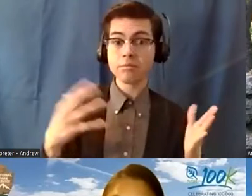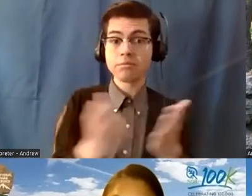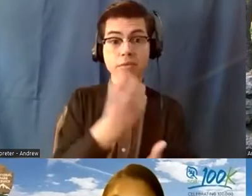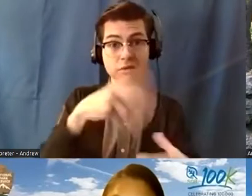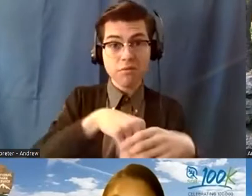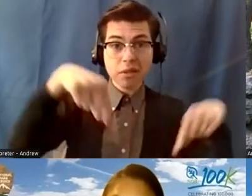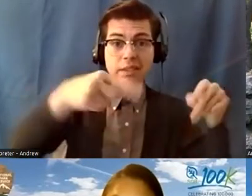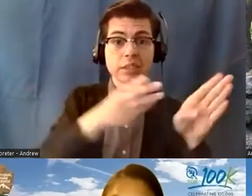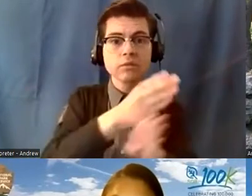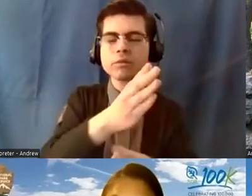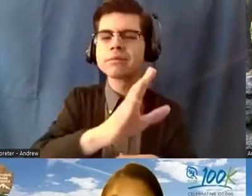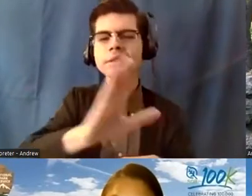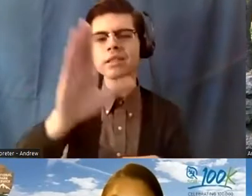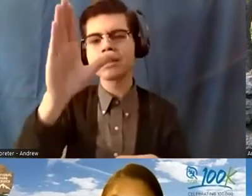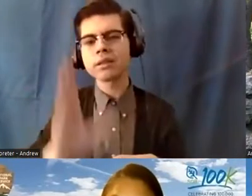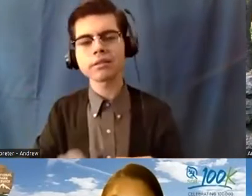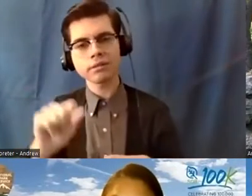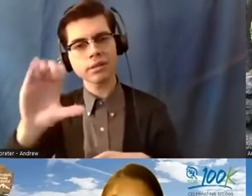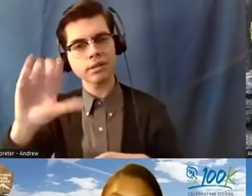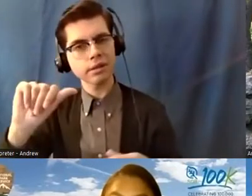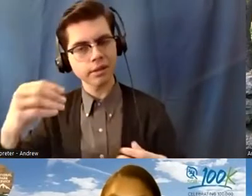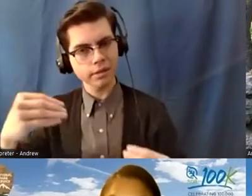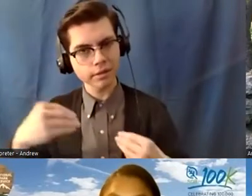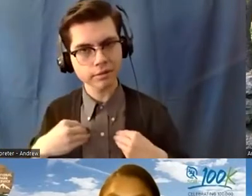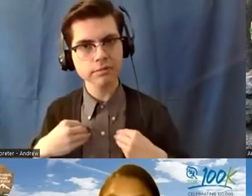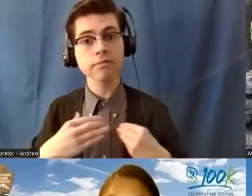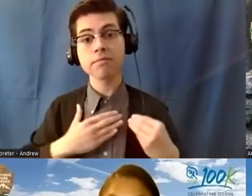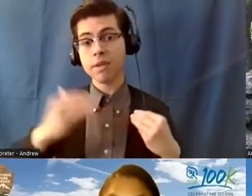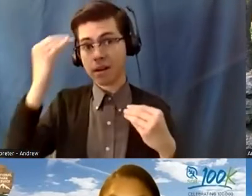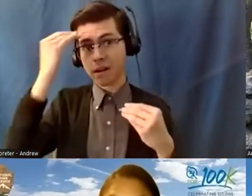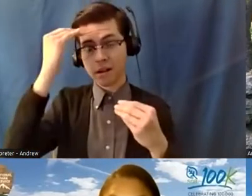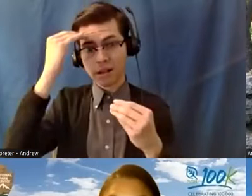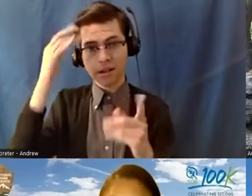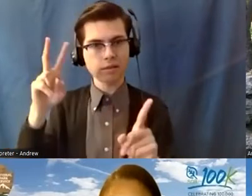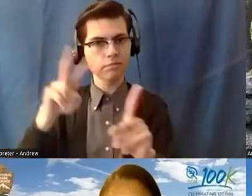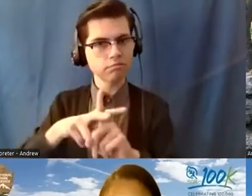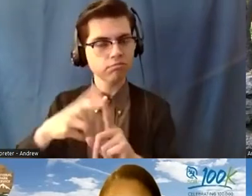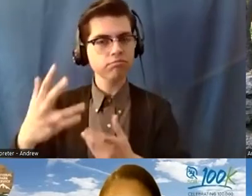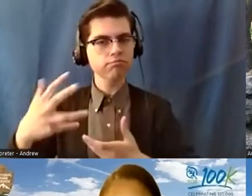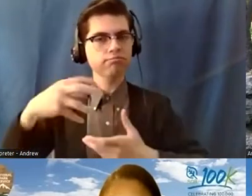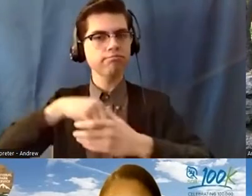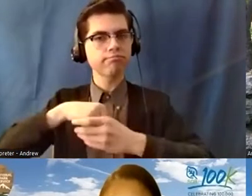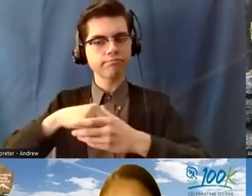my knowledge and grow, get degrees, become an expert in this field, and